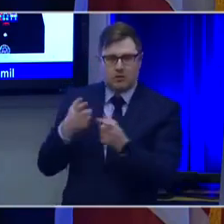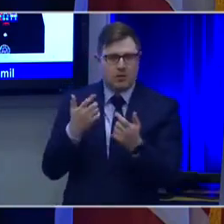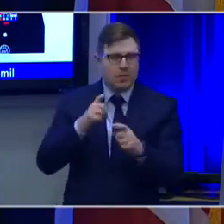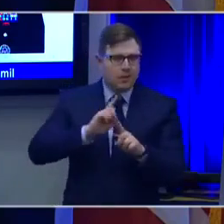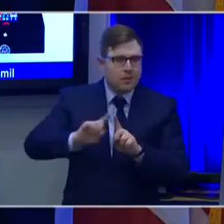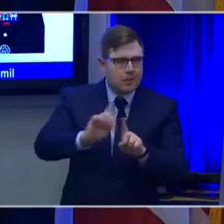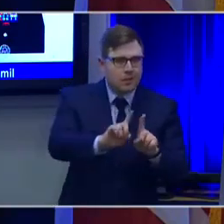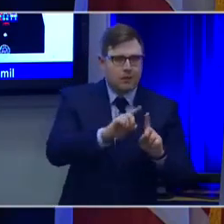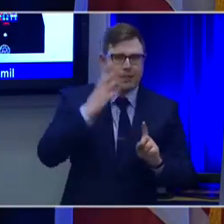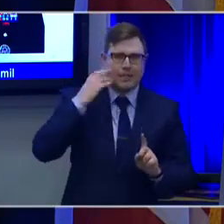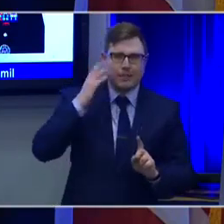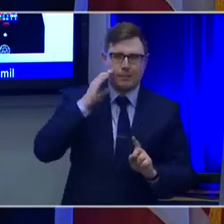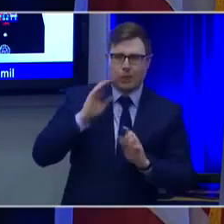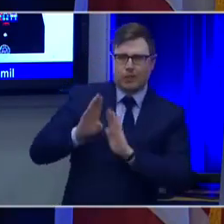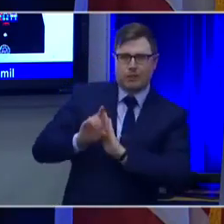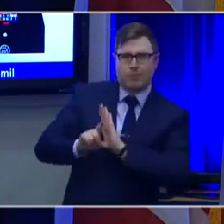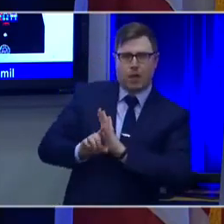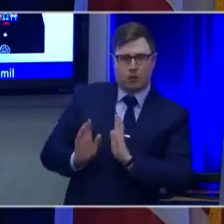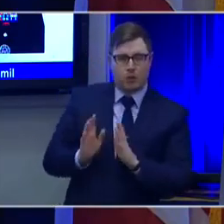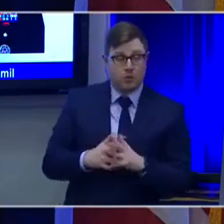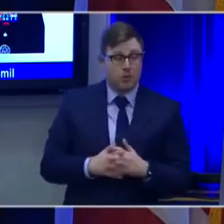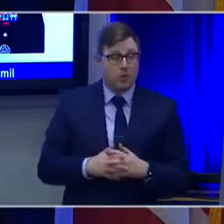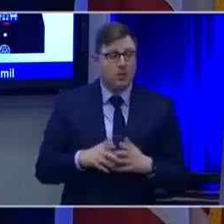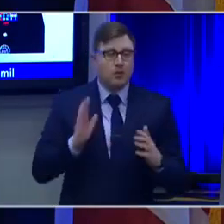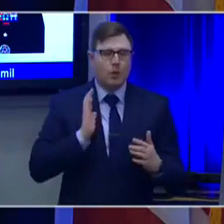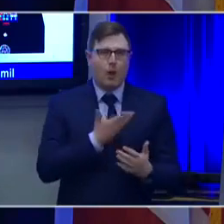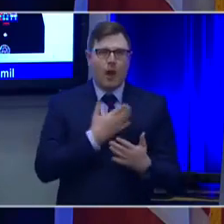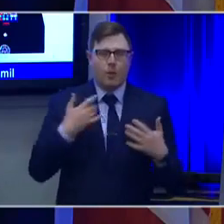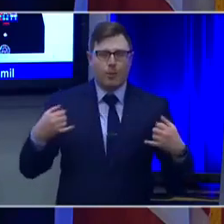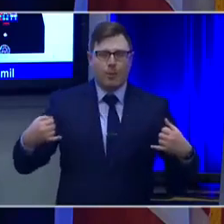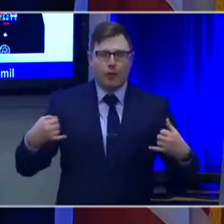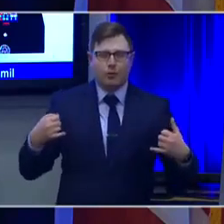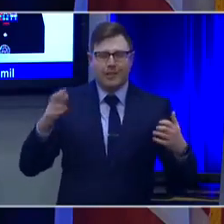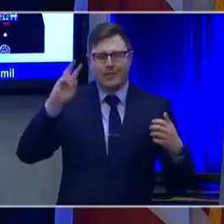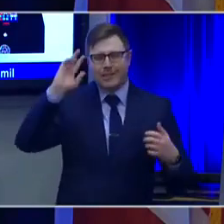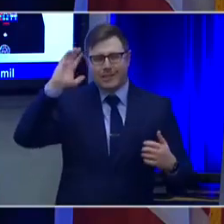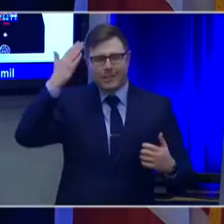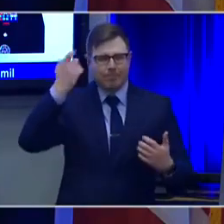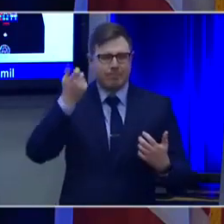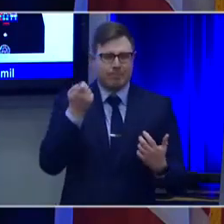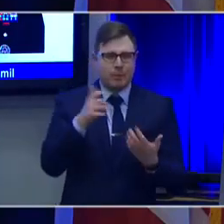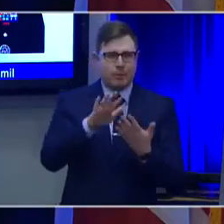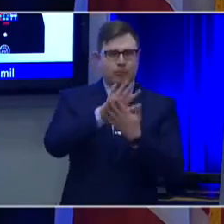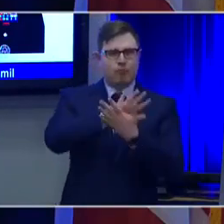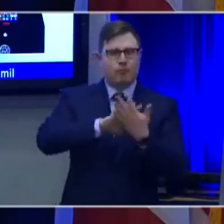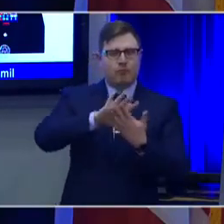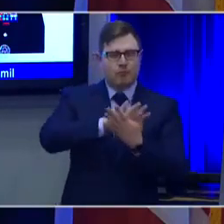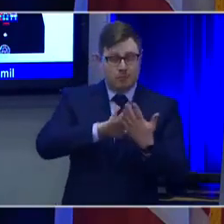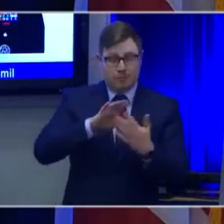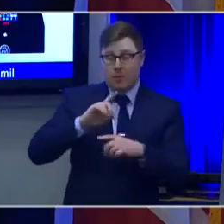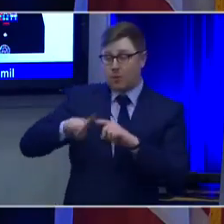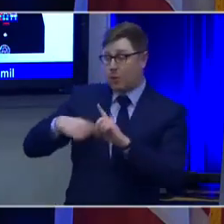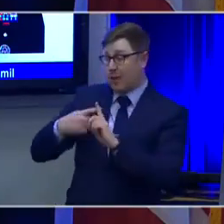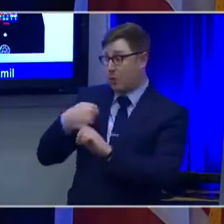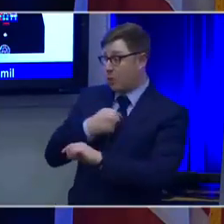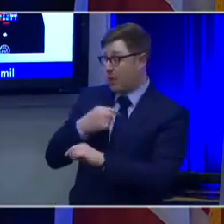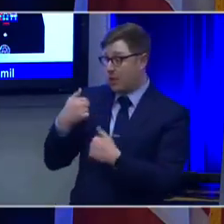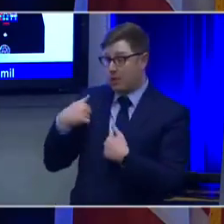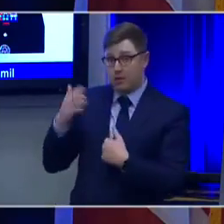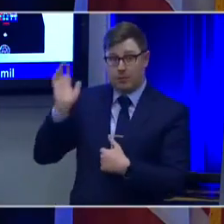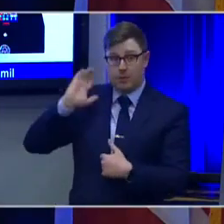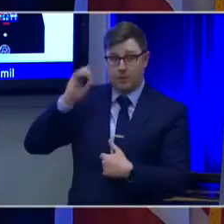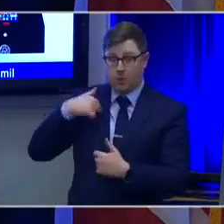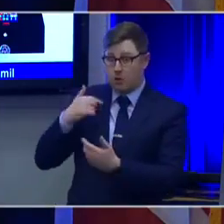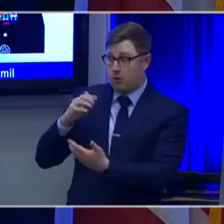And, you know, it seems like our boundaries are blurring. So when we graduated engineering school, you worked either in mechanical